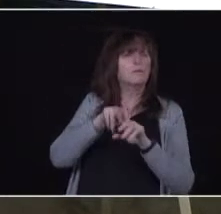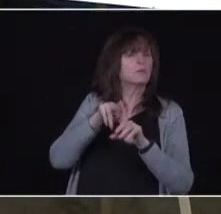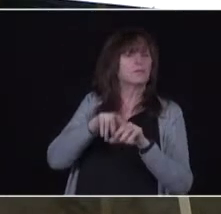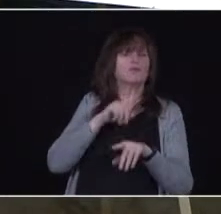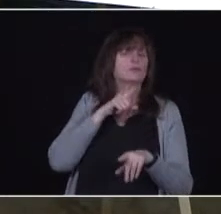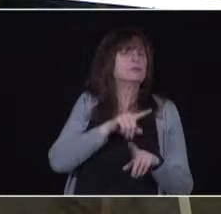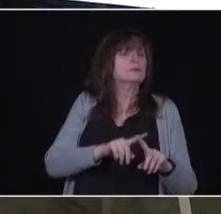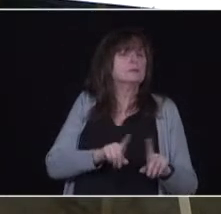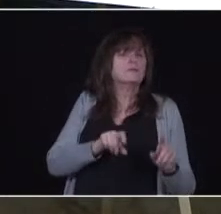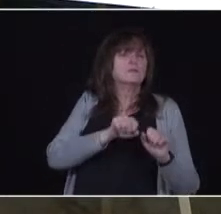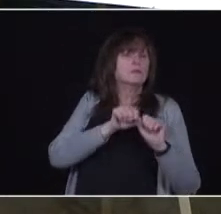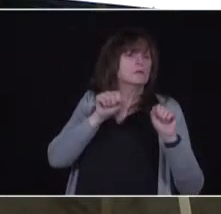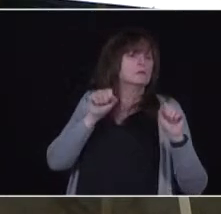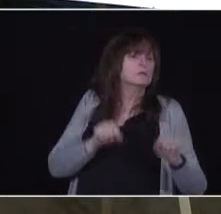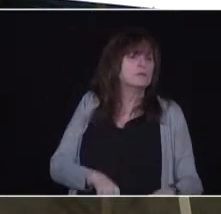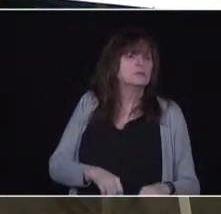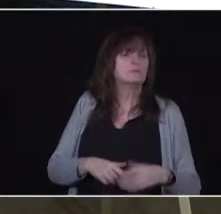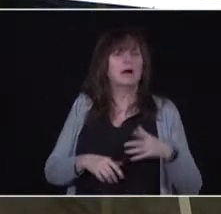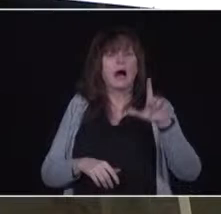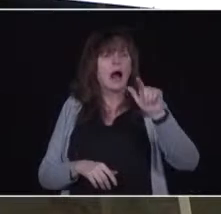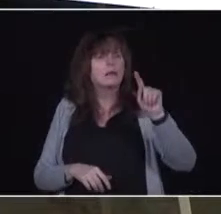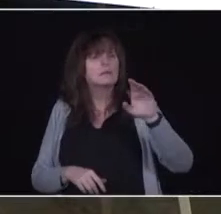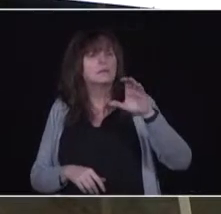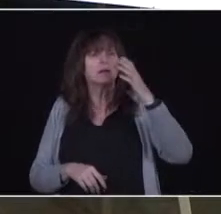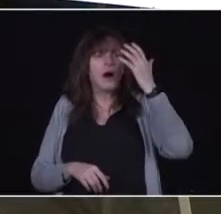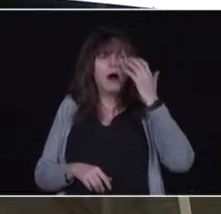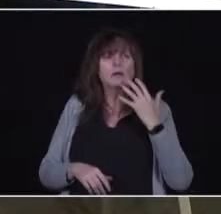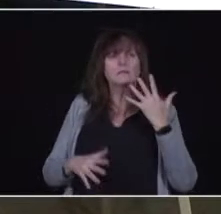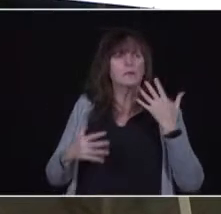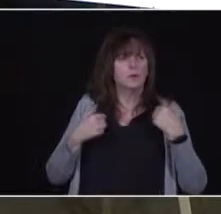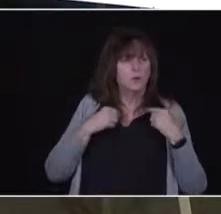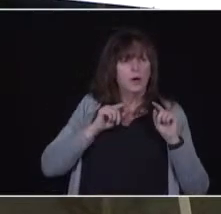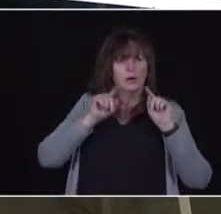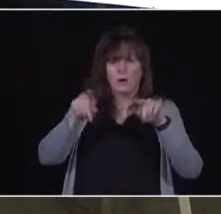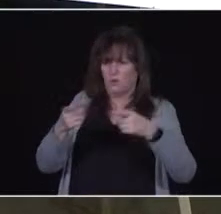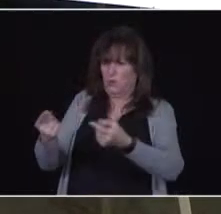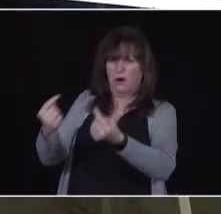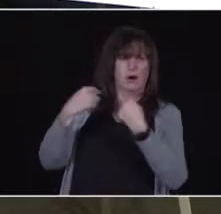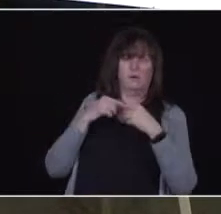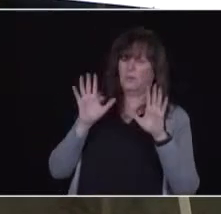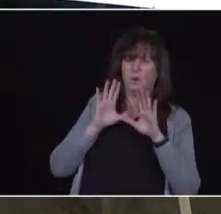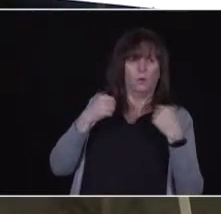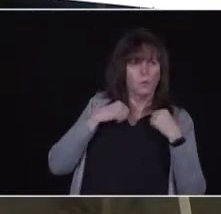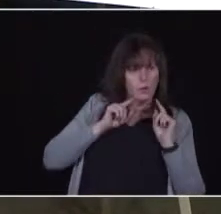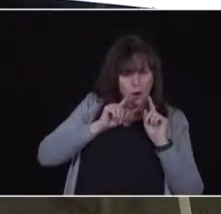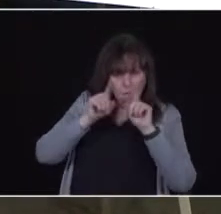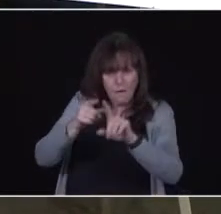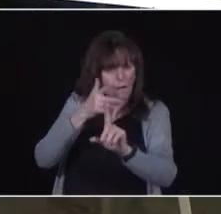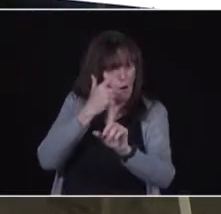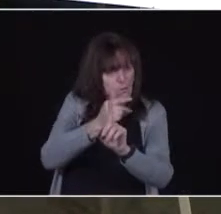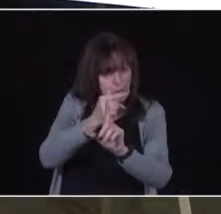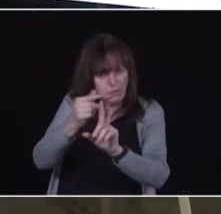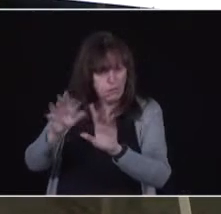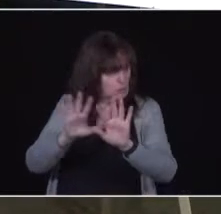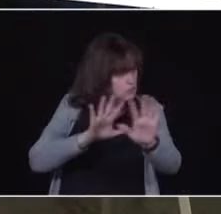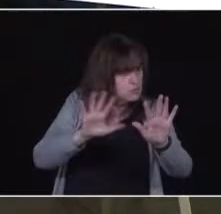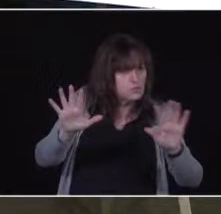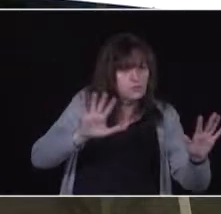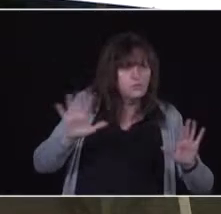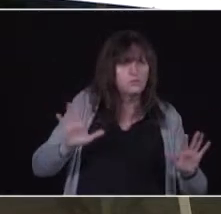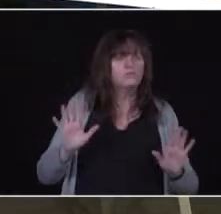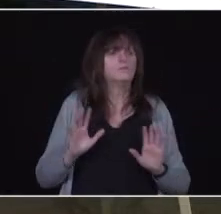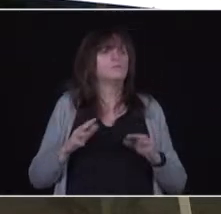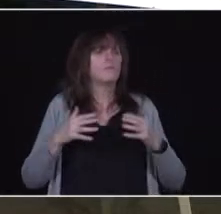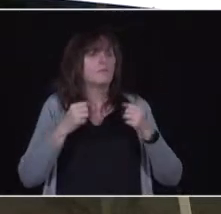We're the hospitals and the clinics around Ontario. We're picking up the healthcare professionals, those patients facing first, stress that